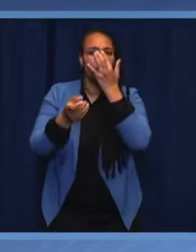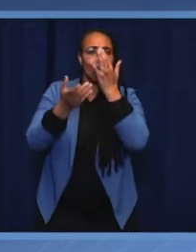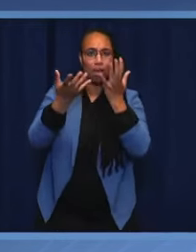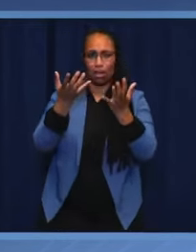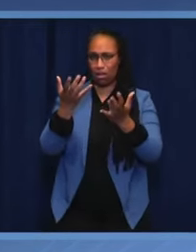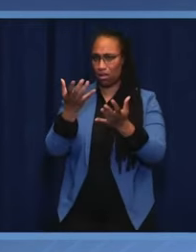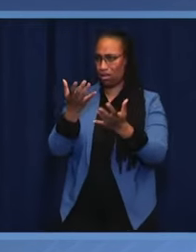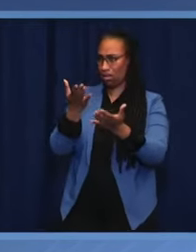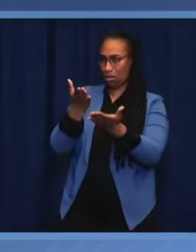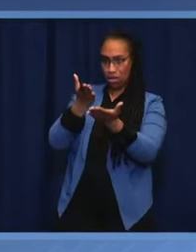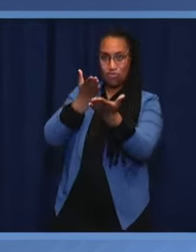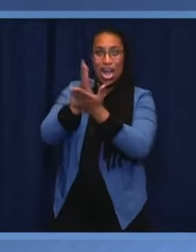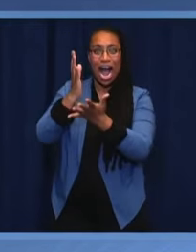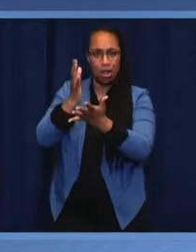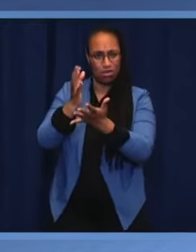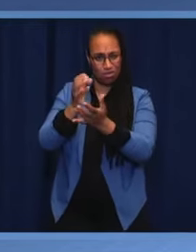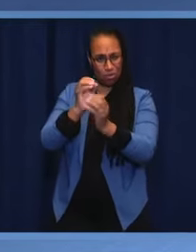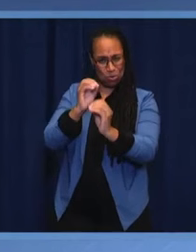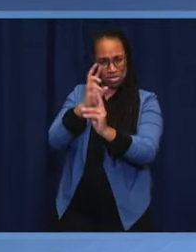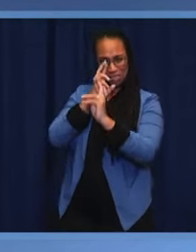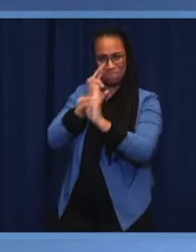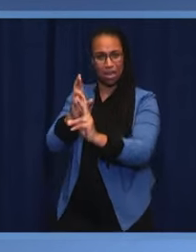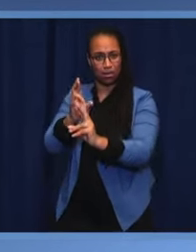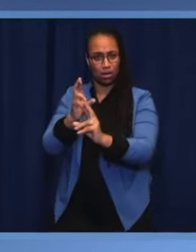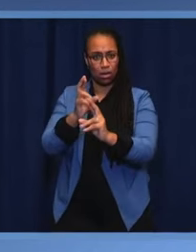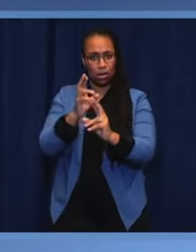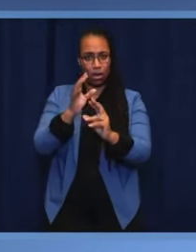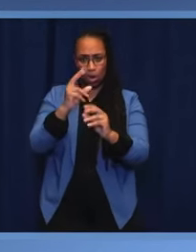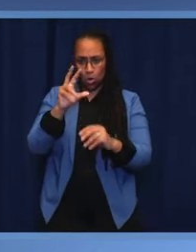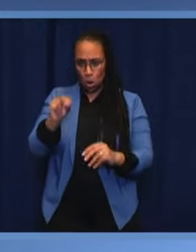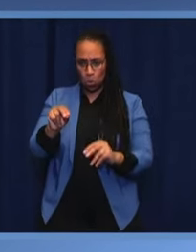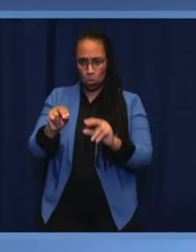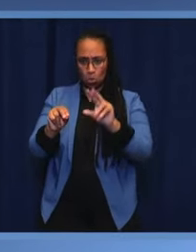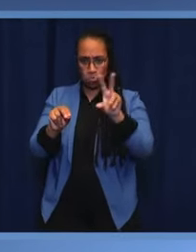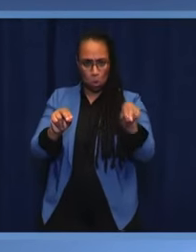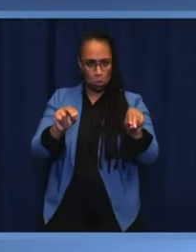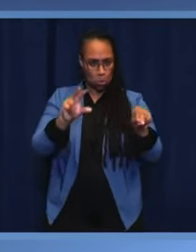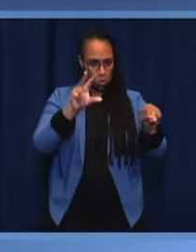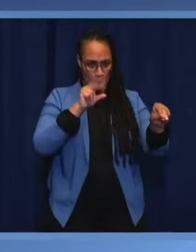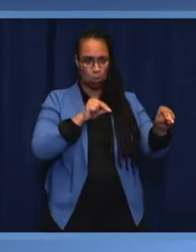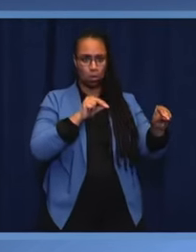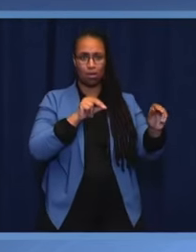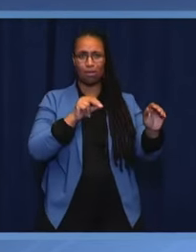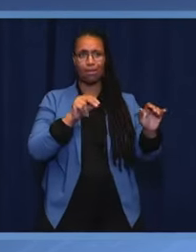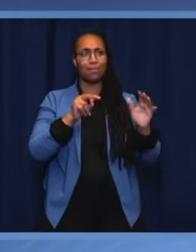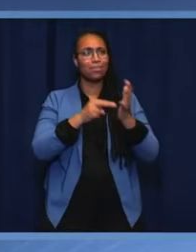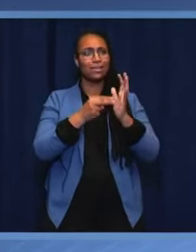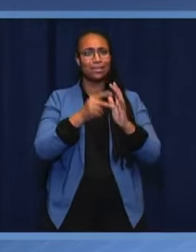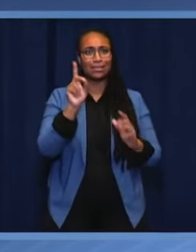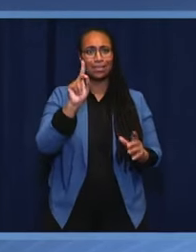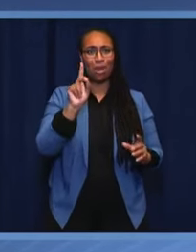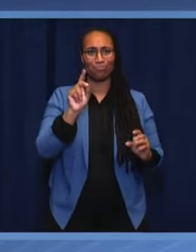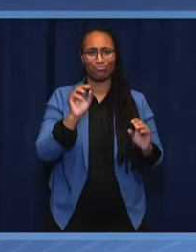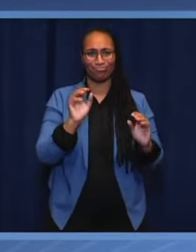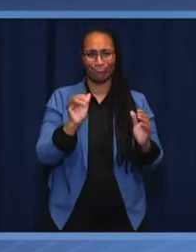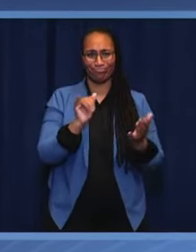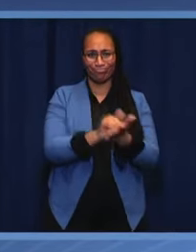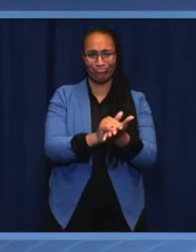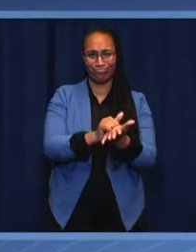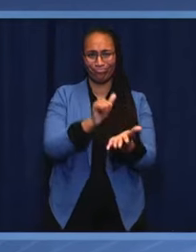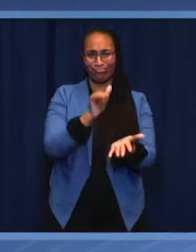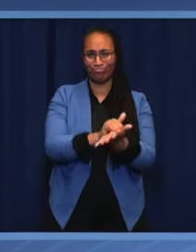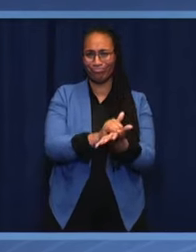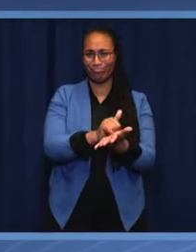nothing but an empty shell. It doesn't matter if citizens go to vote. It doesn't matter if citizens have a parliament.